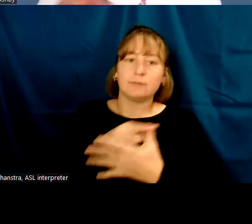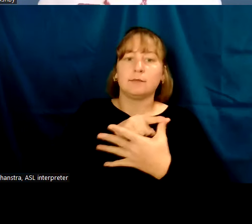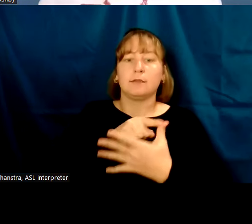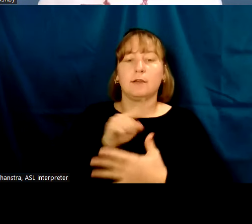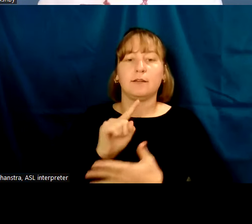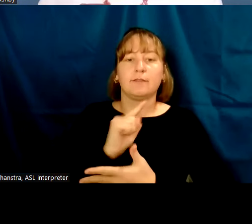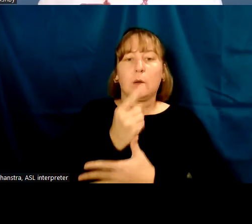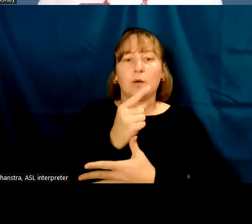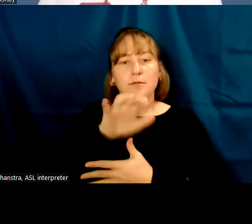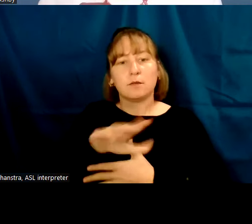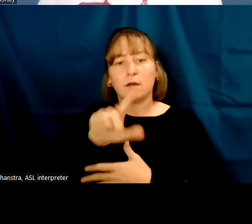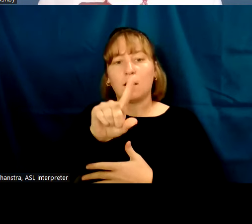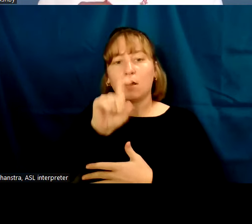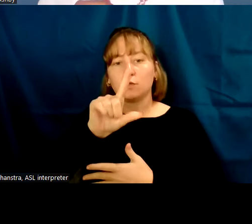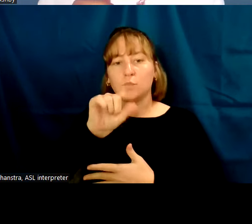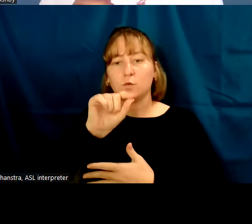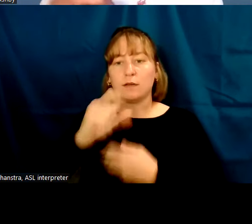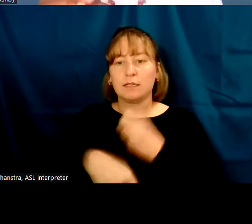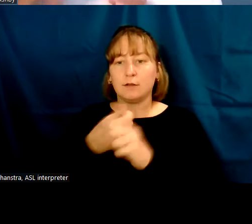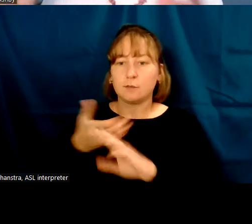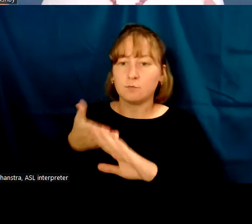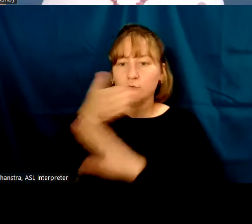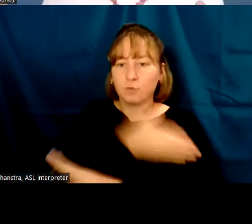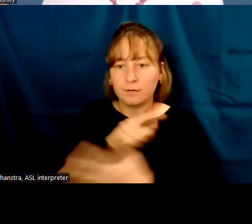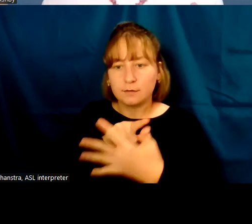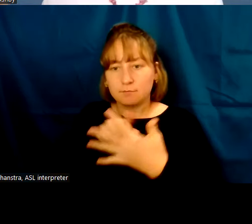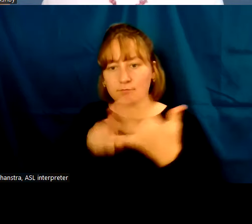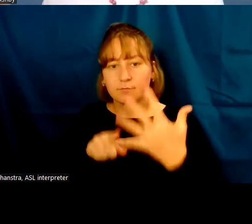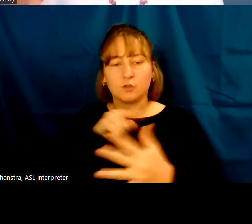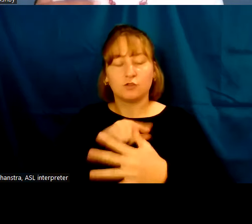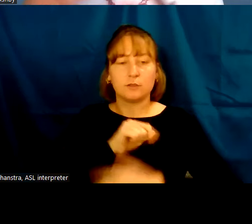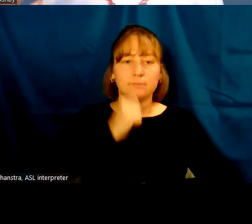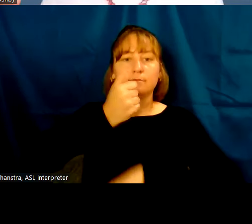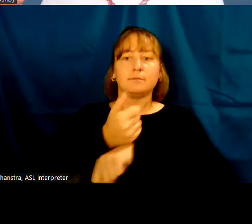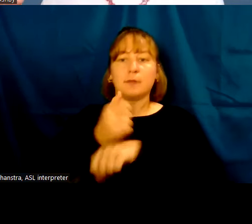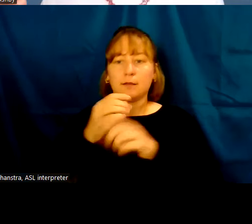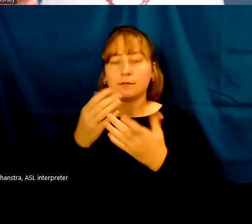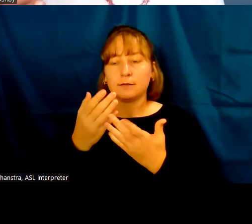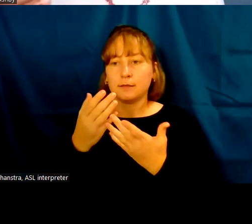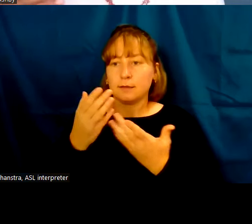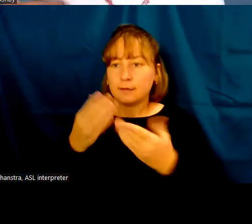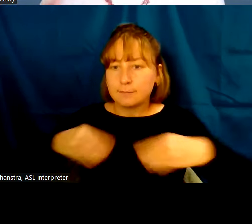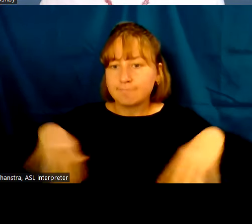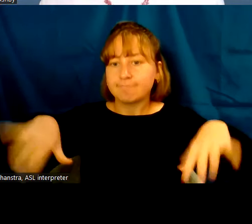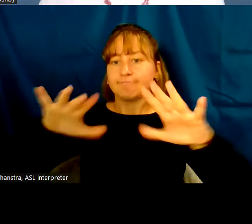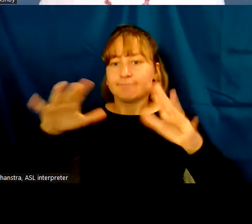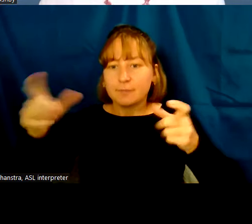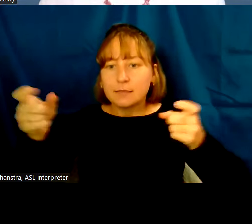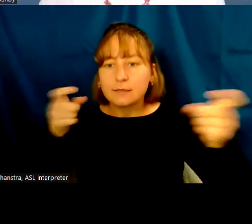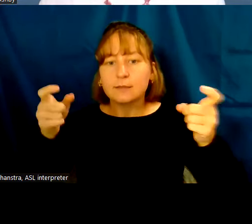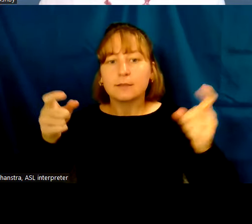about 120 years. She really sets the stage then for these